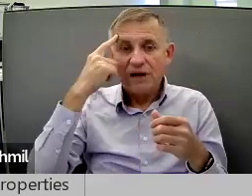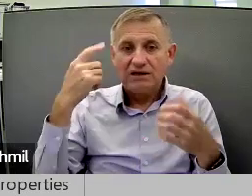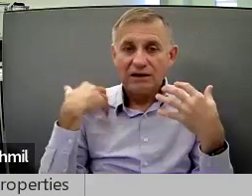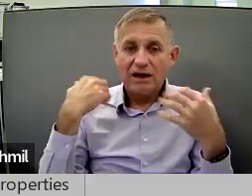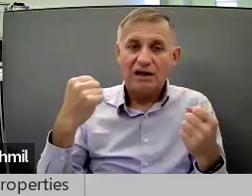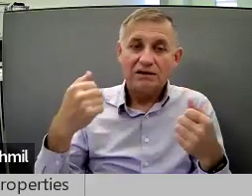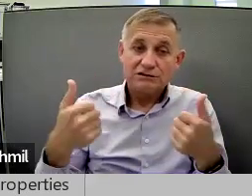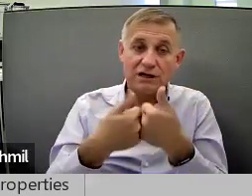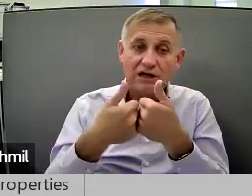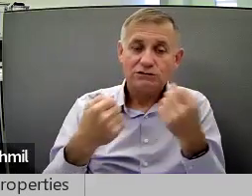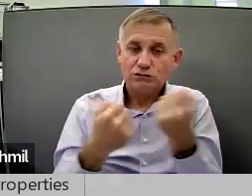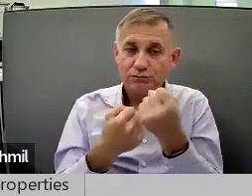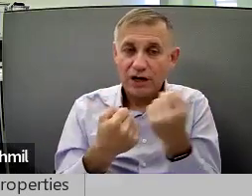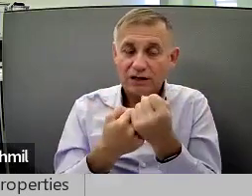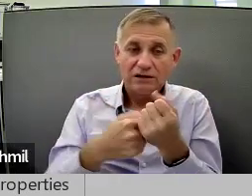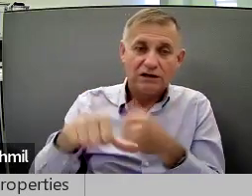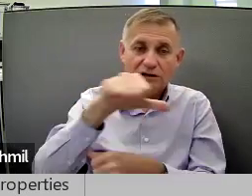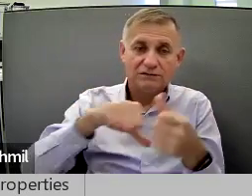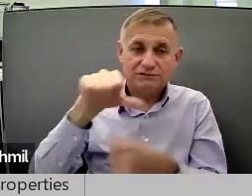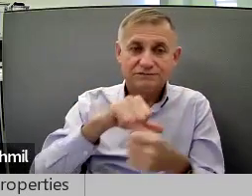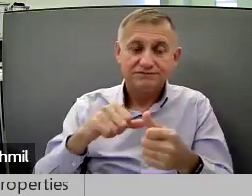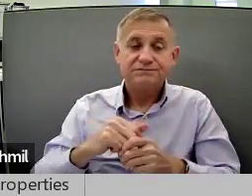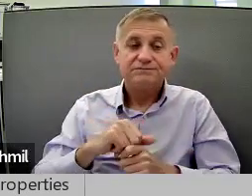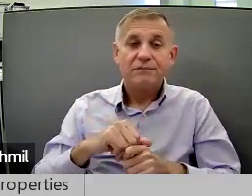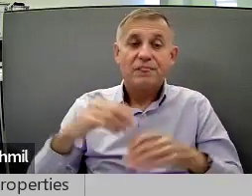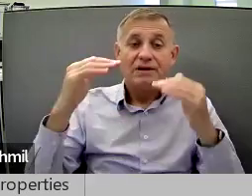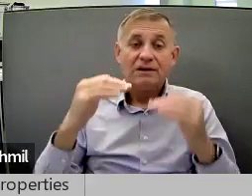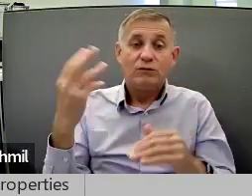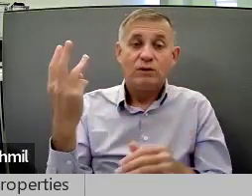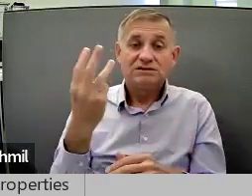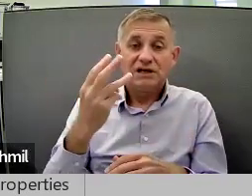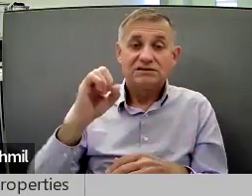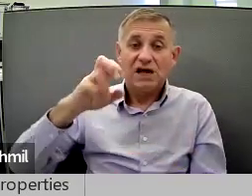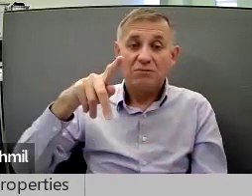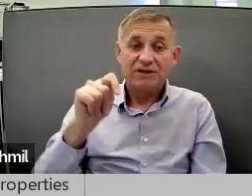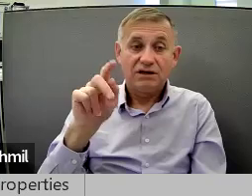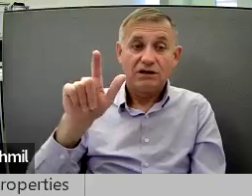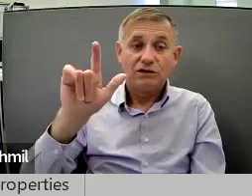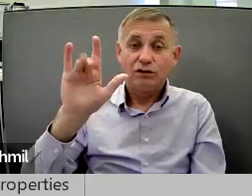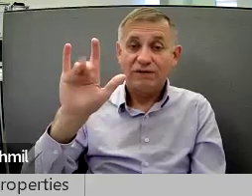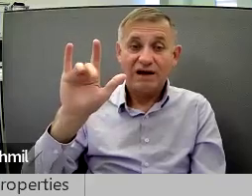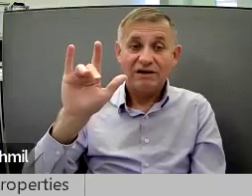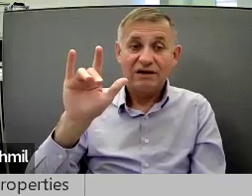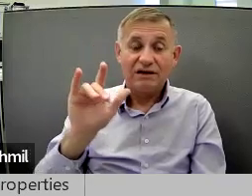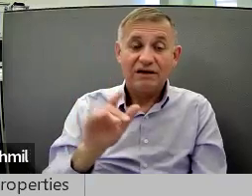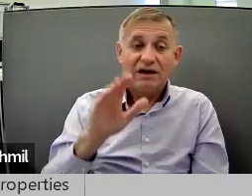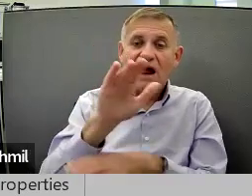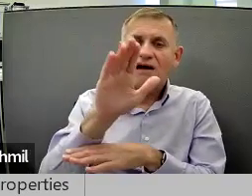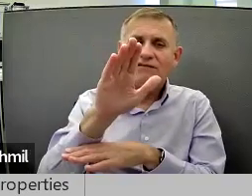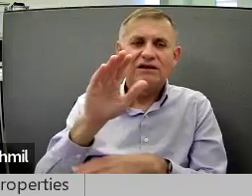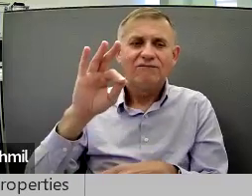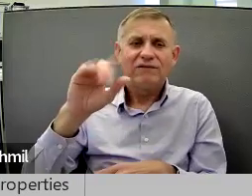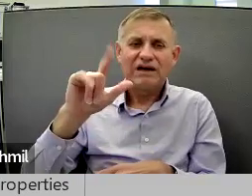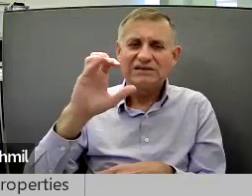disabilities and mental health challenges to support each other. Wednesday, September 25th,